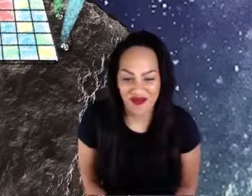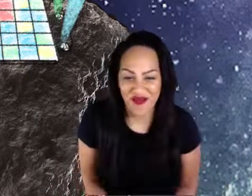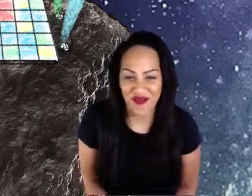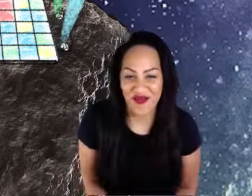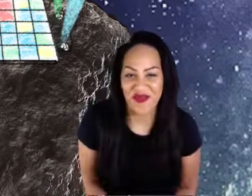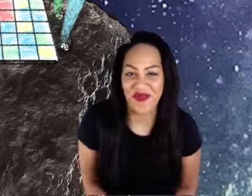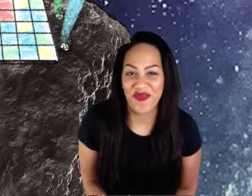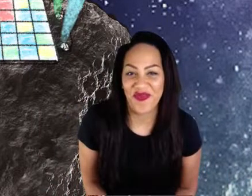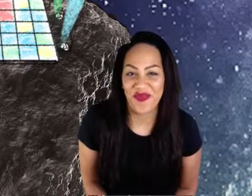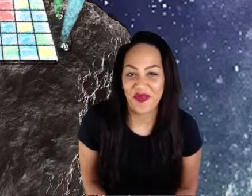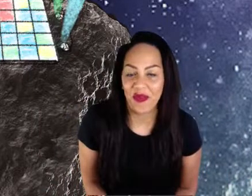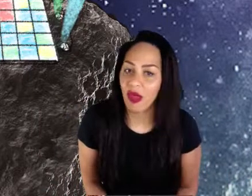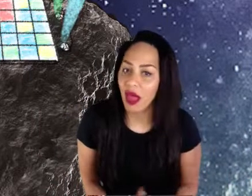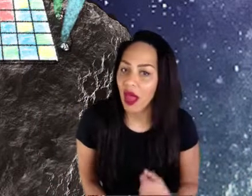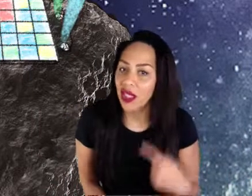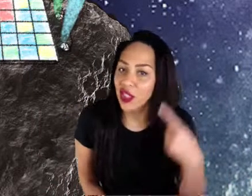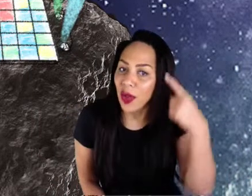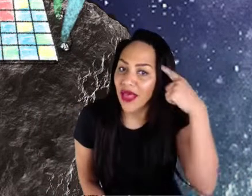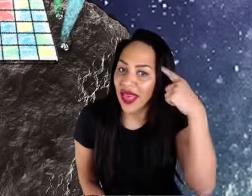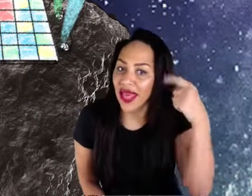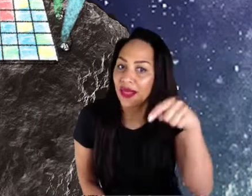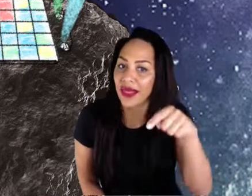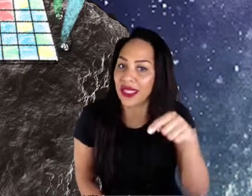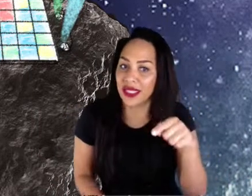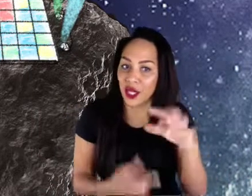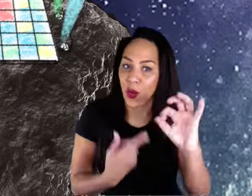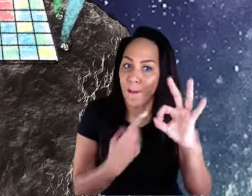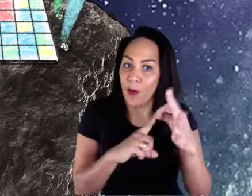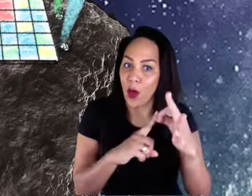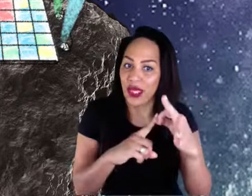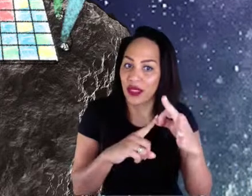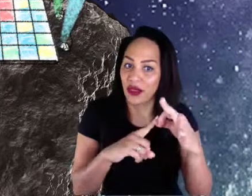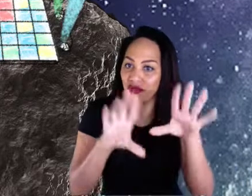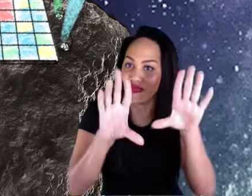So I think this is probably a good point to open up for some questions.